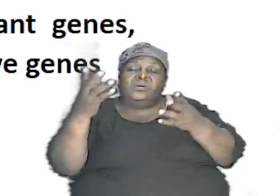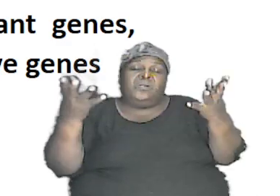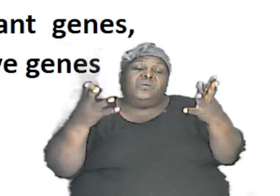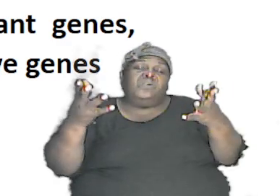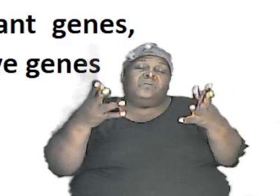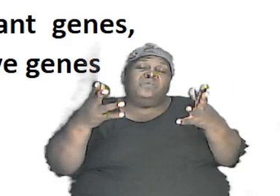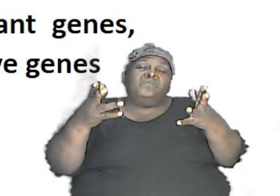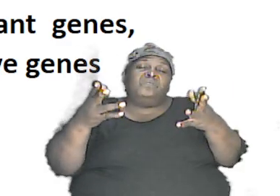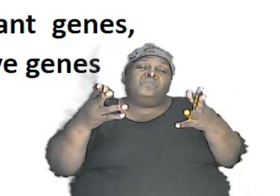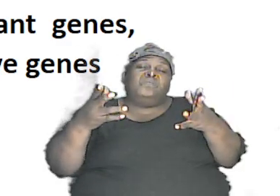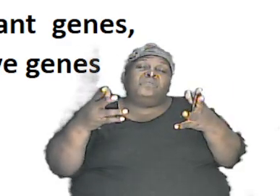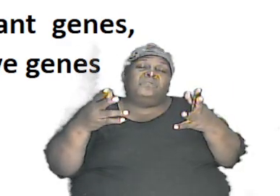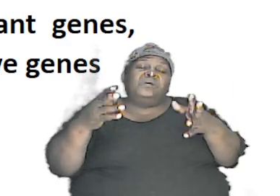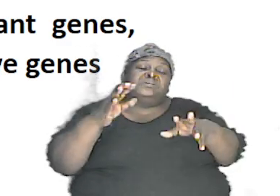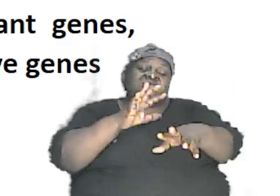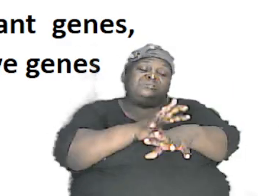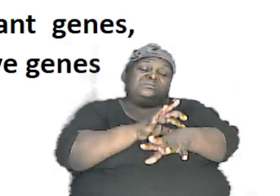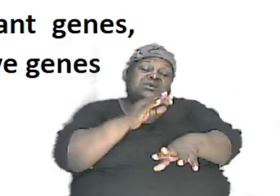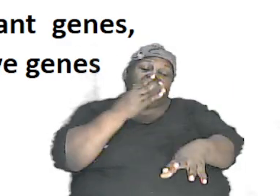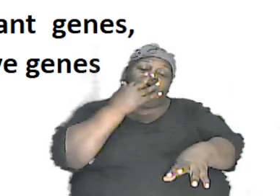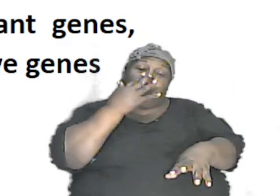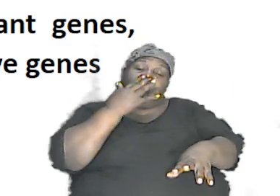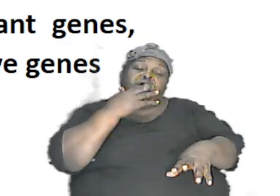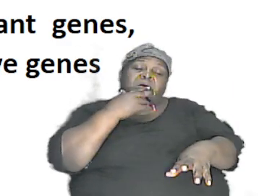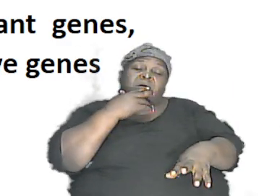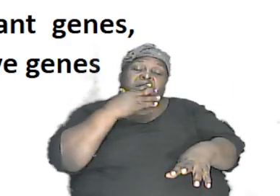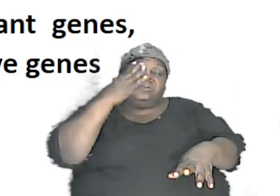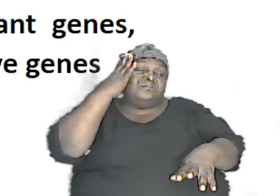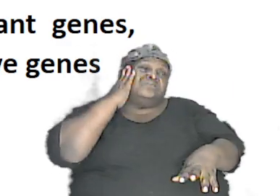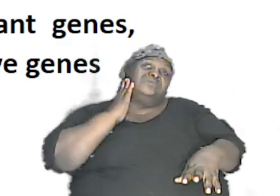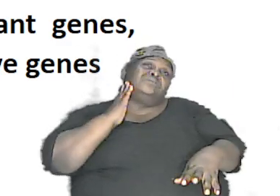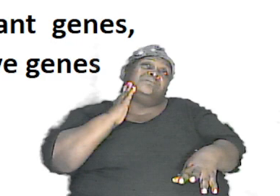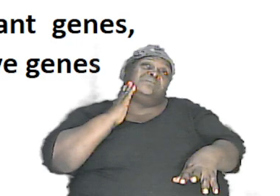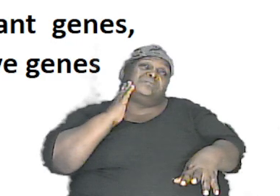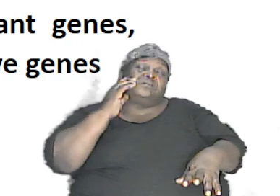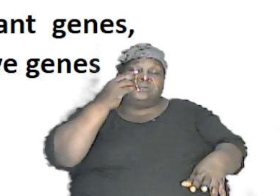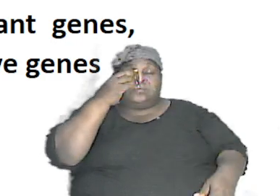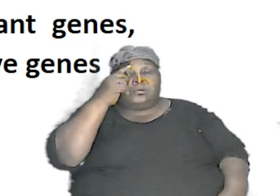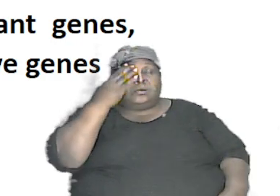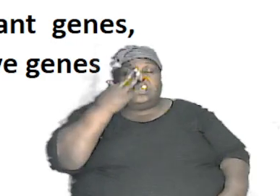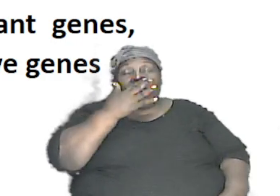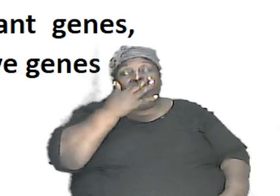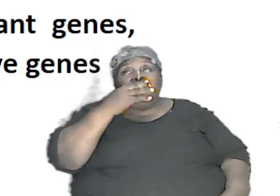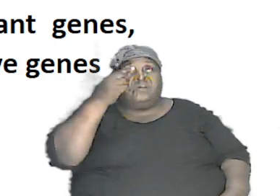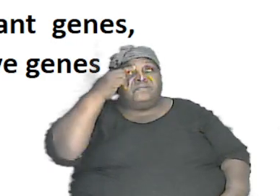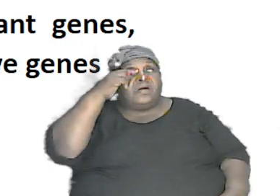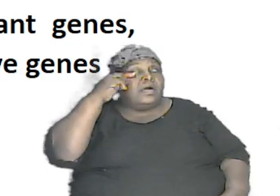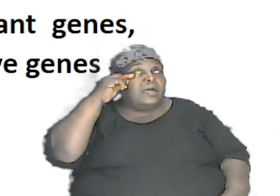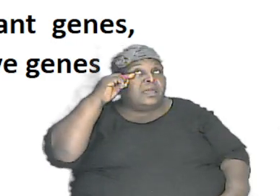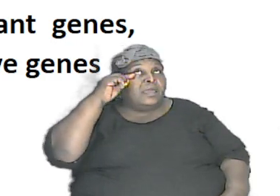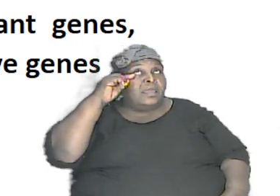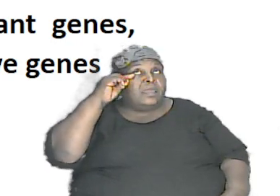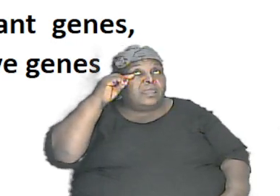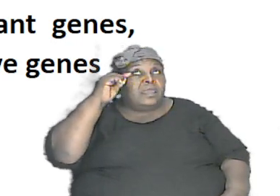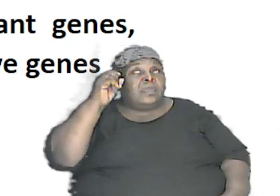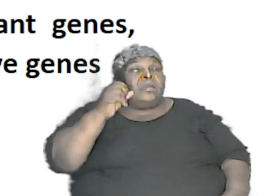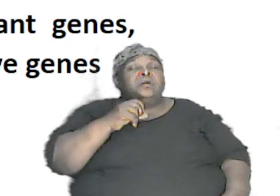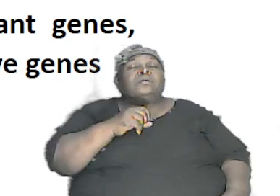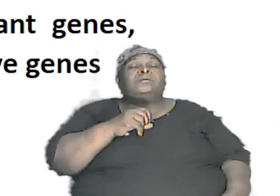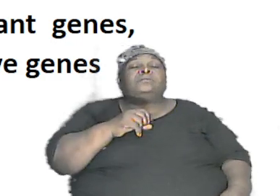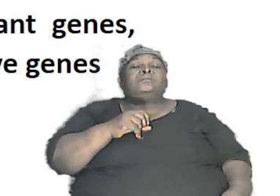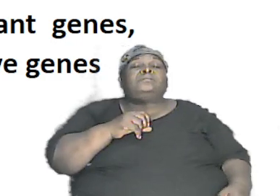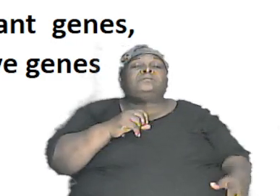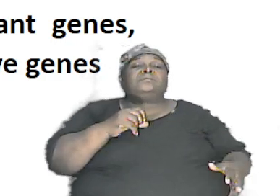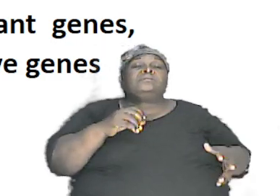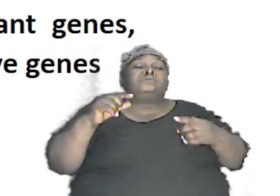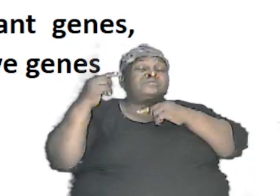color what shade of brown they will bear what the color of their eye will bear what they you understand so as we look at